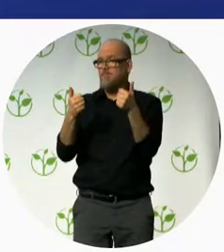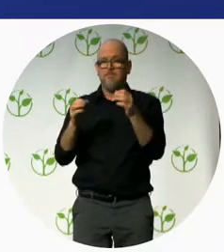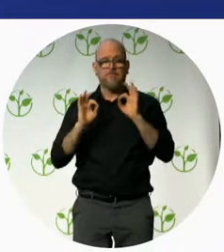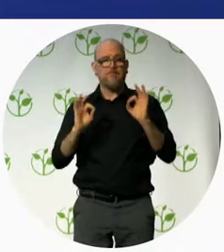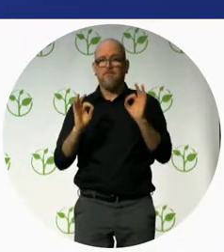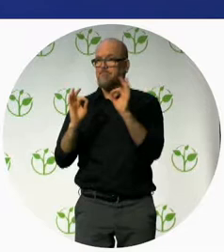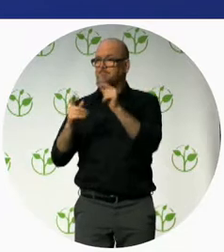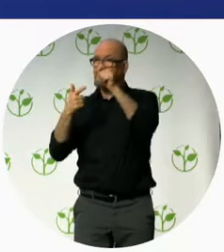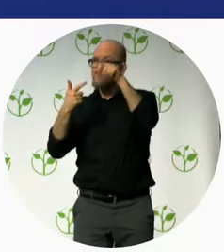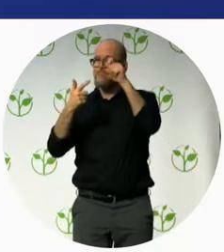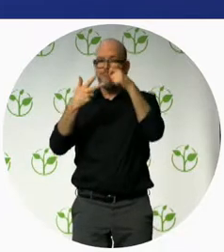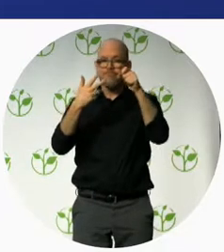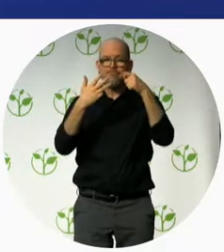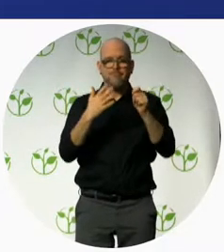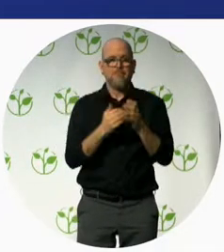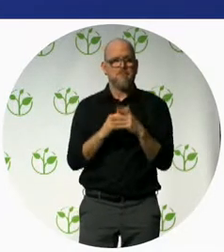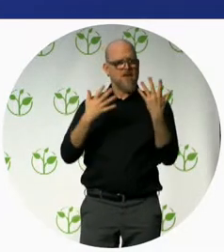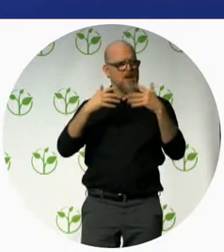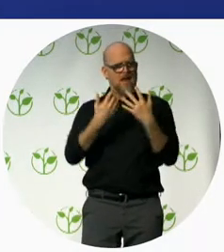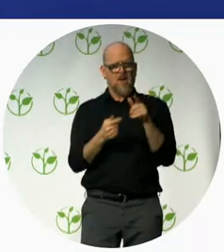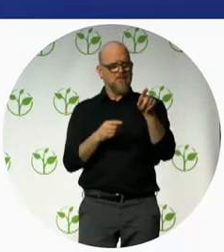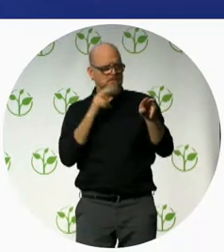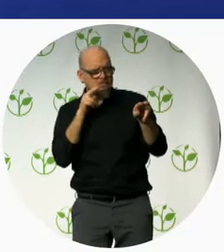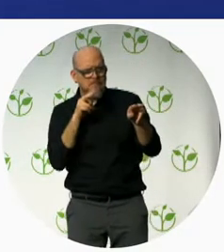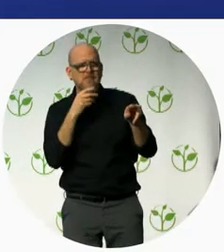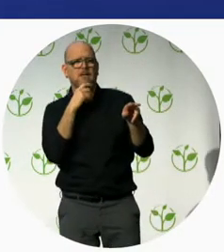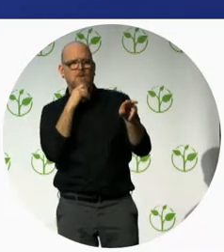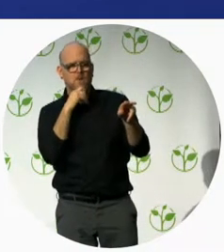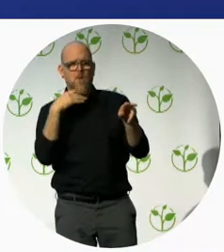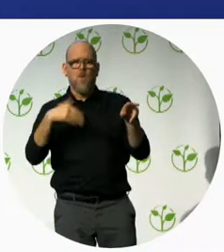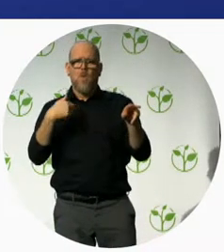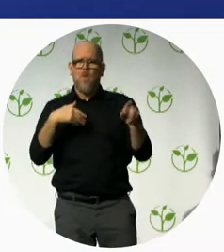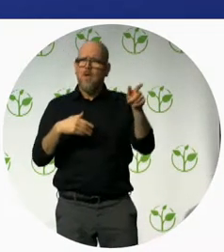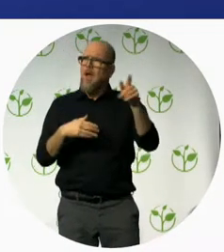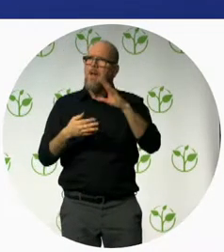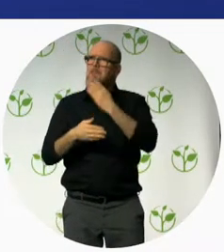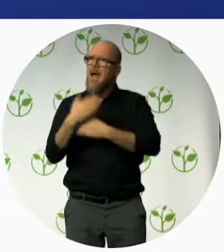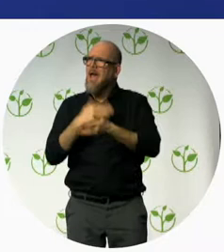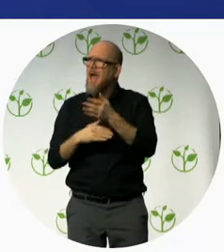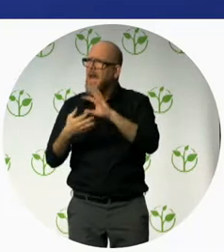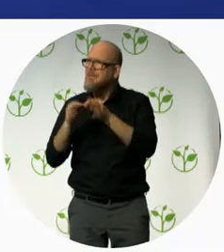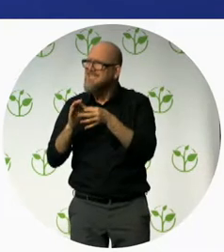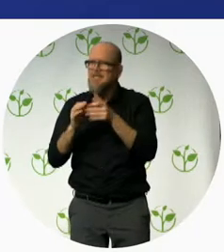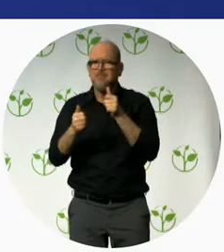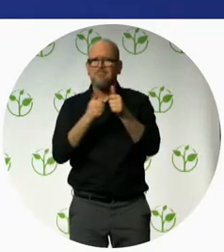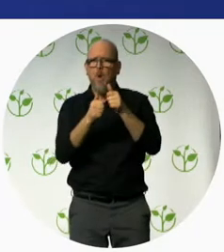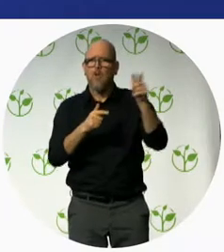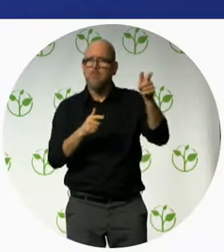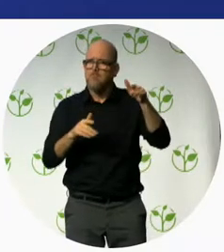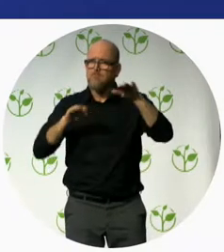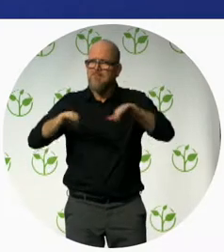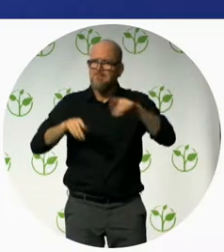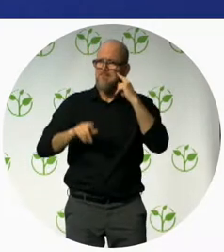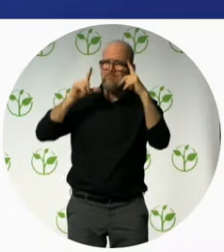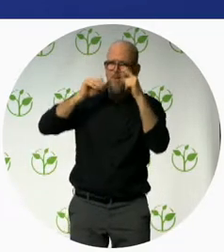West Java team in National Stadion Paralympics in Makassar for swimming we have